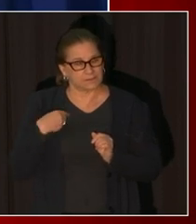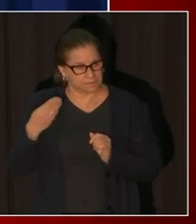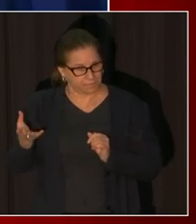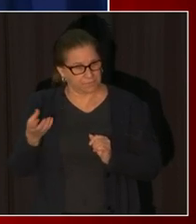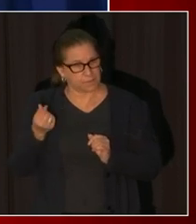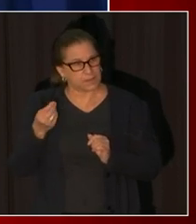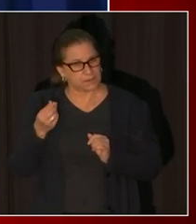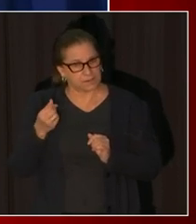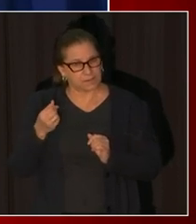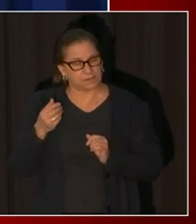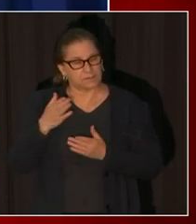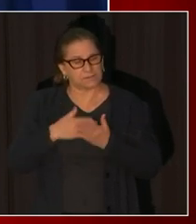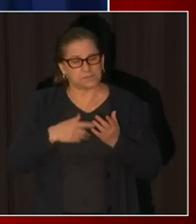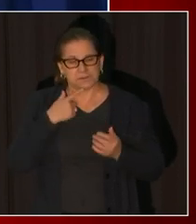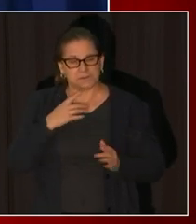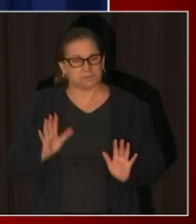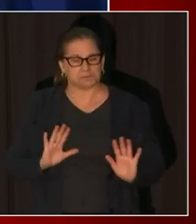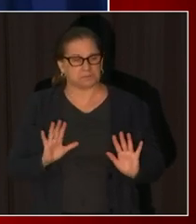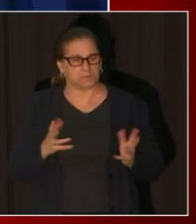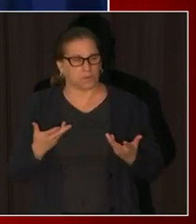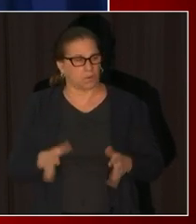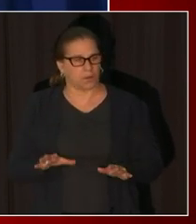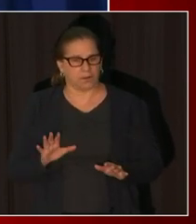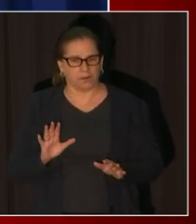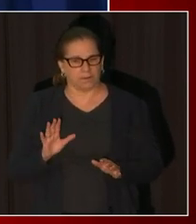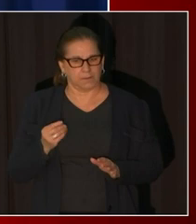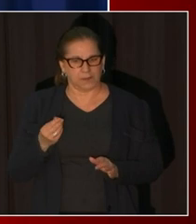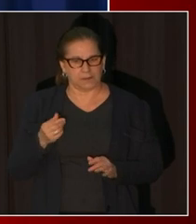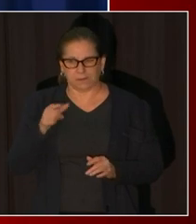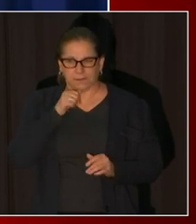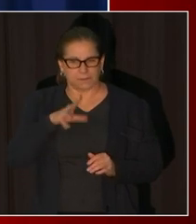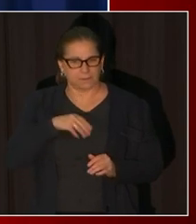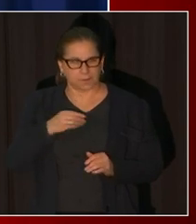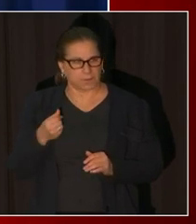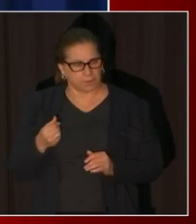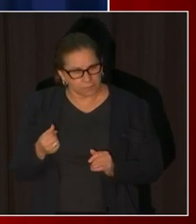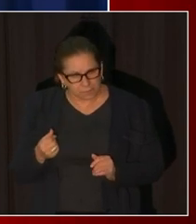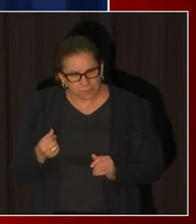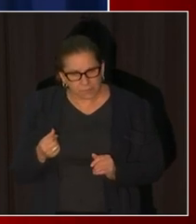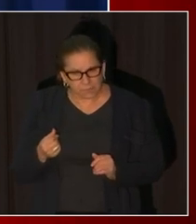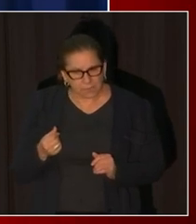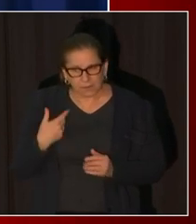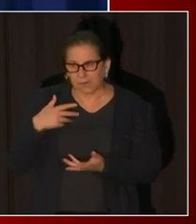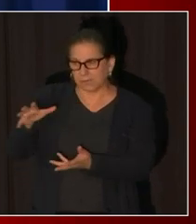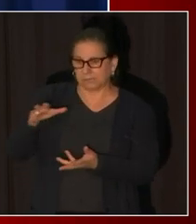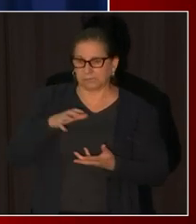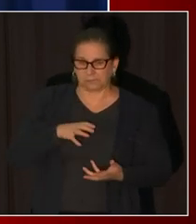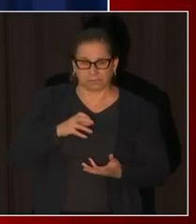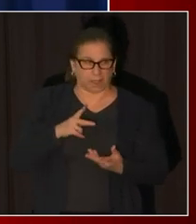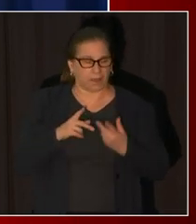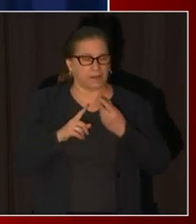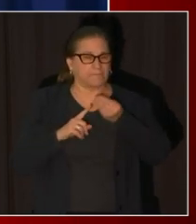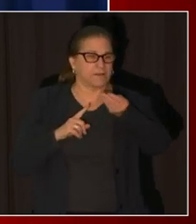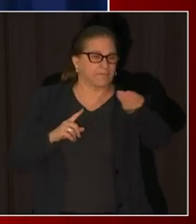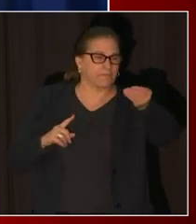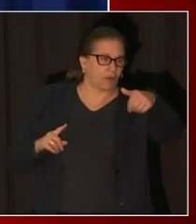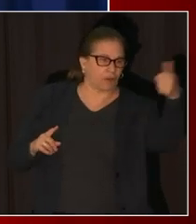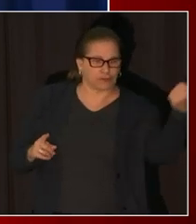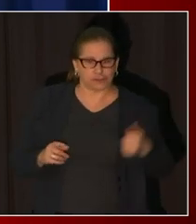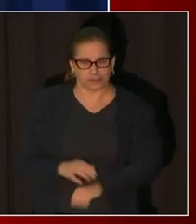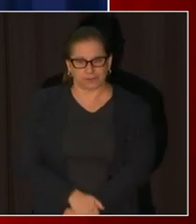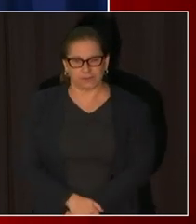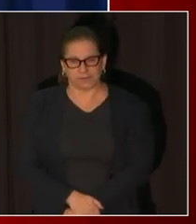made a pivot or have adapted and they won't be accepting the award so we have that kind of bucket as well so there's a couple different scenarios